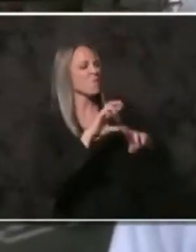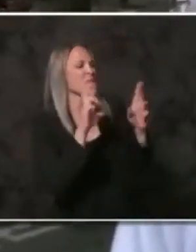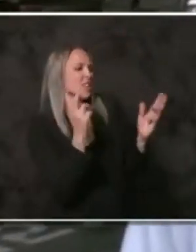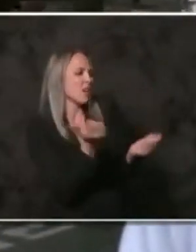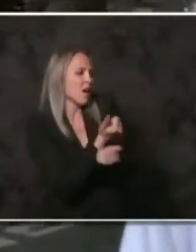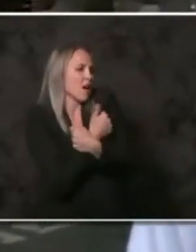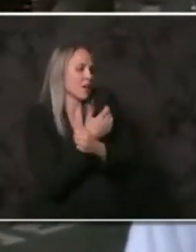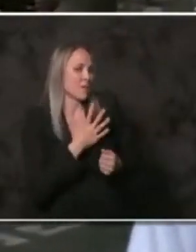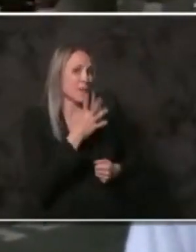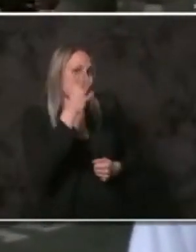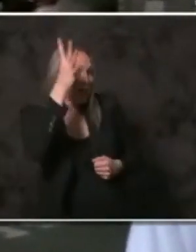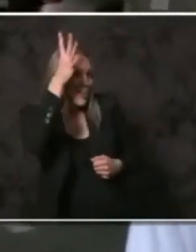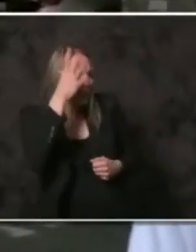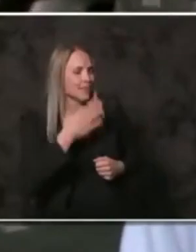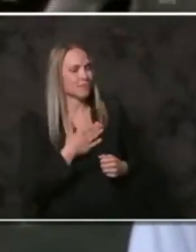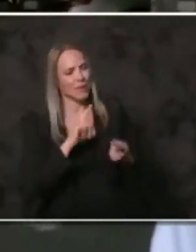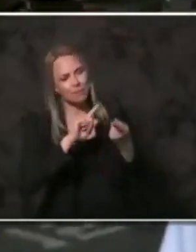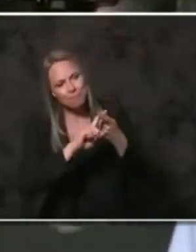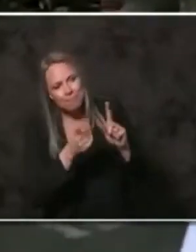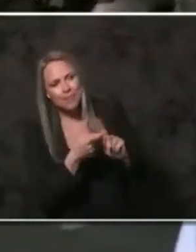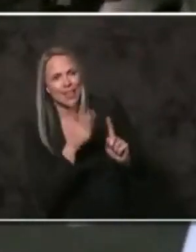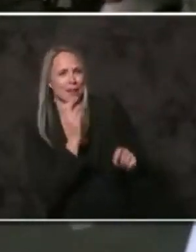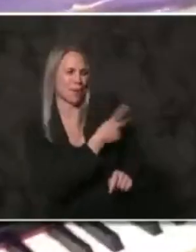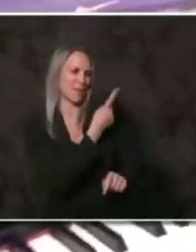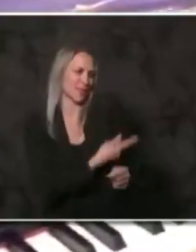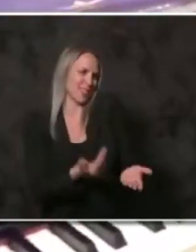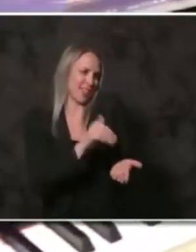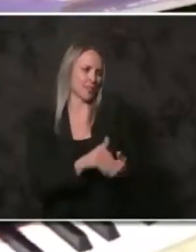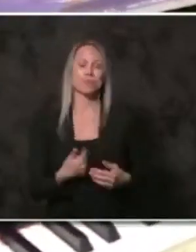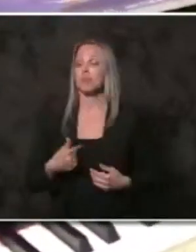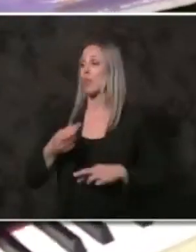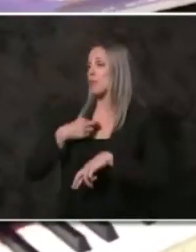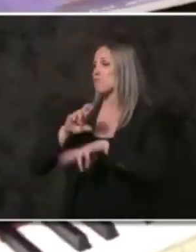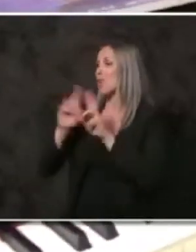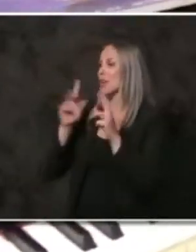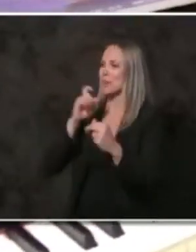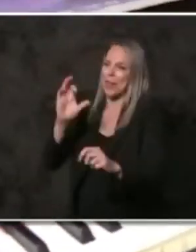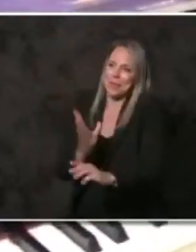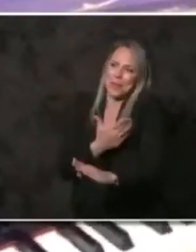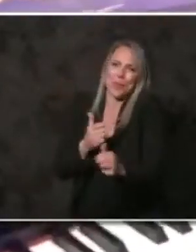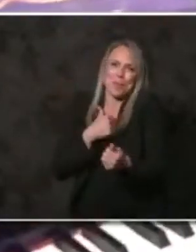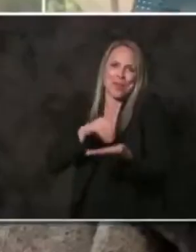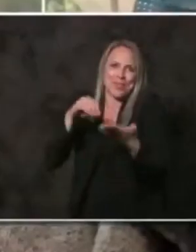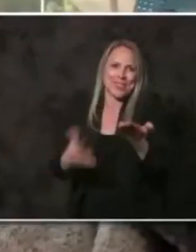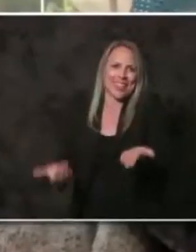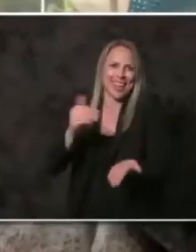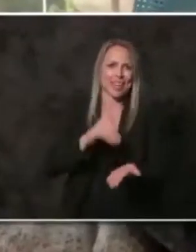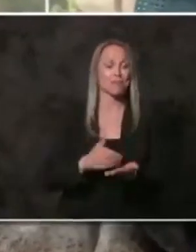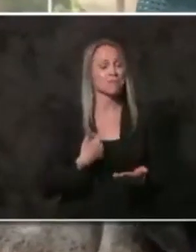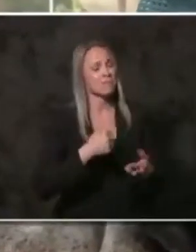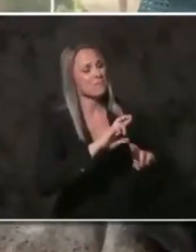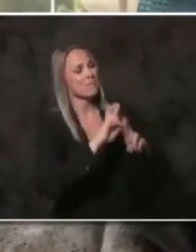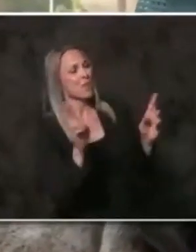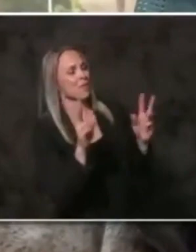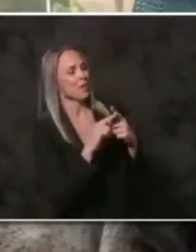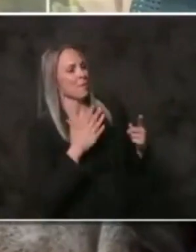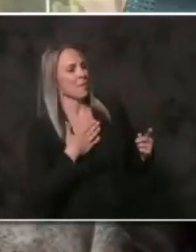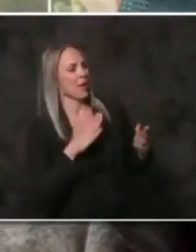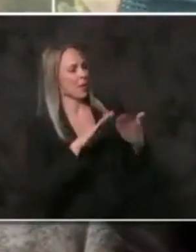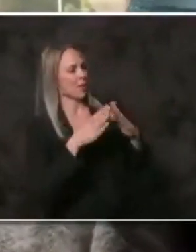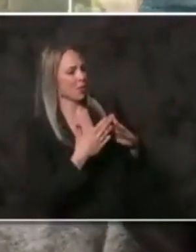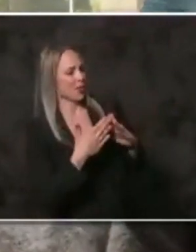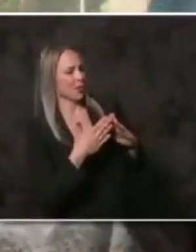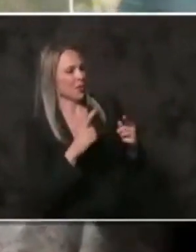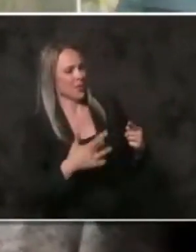hug my parents, my friends, and my patients again. I'm ready to play music with my students again. I'm ready for our communities to